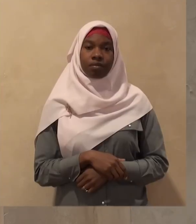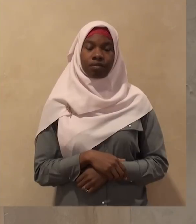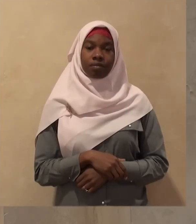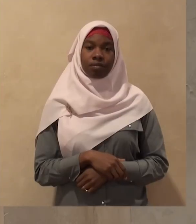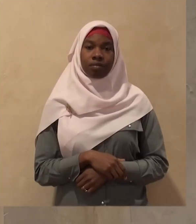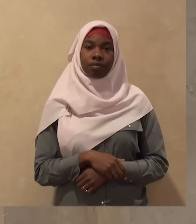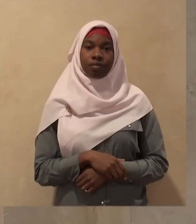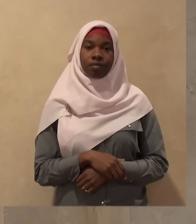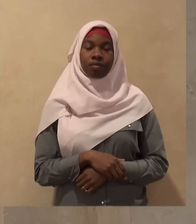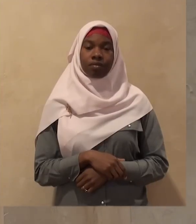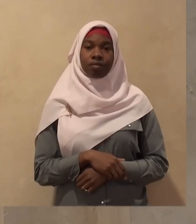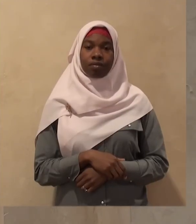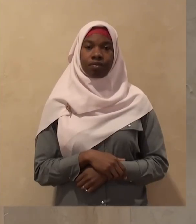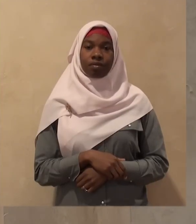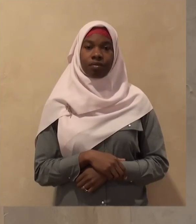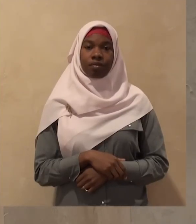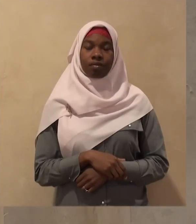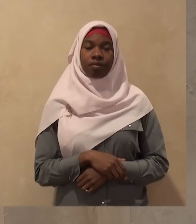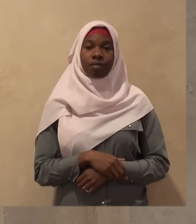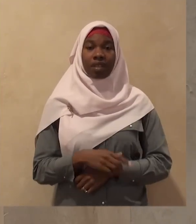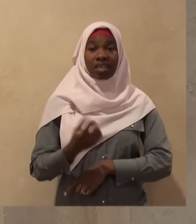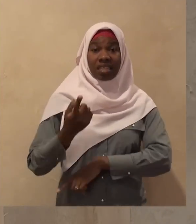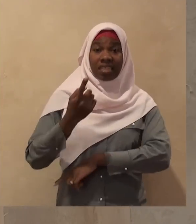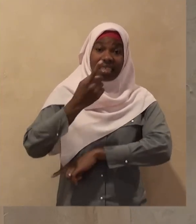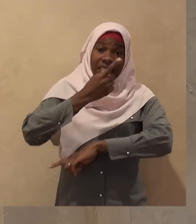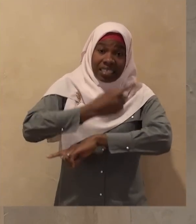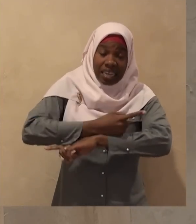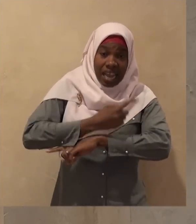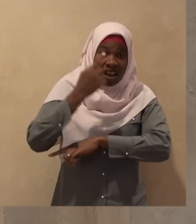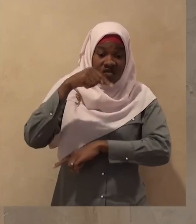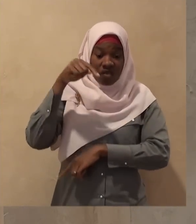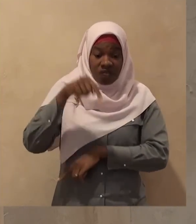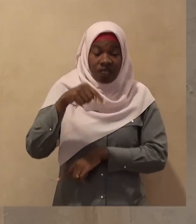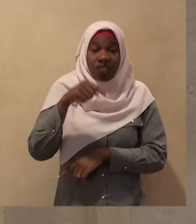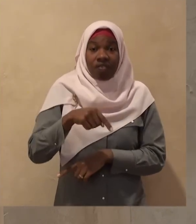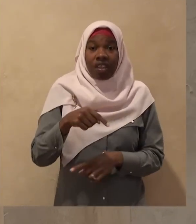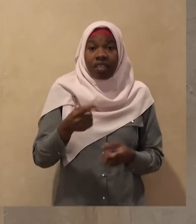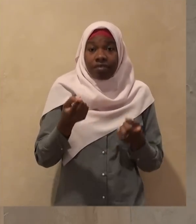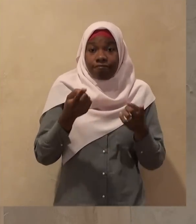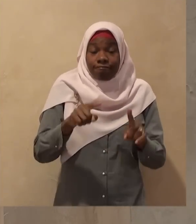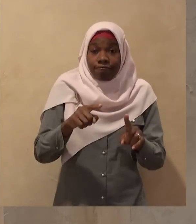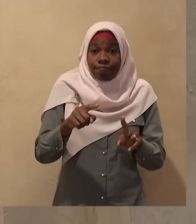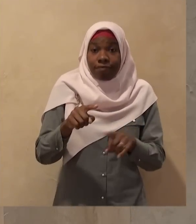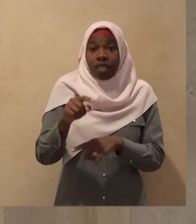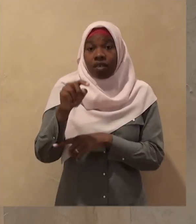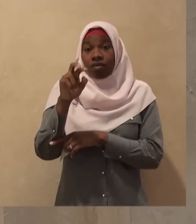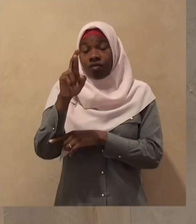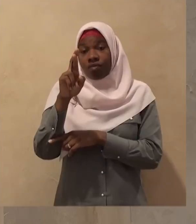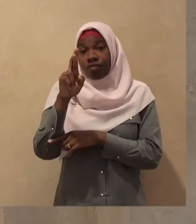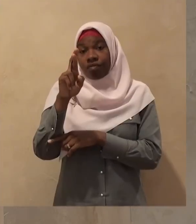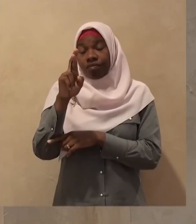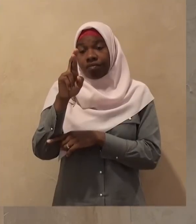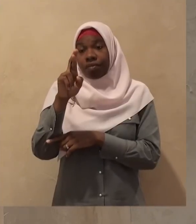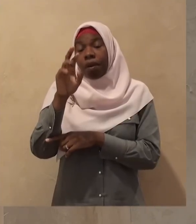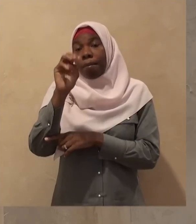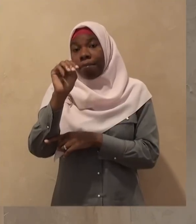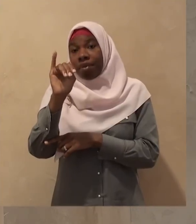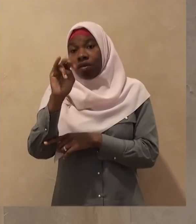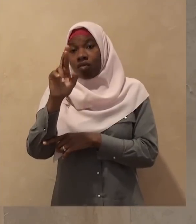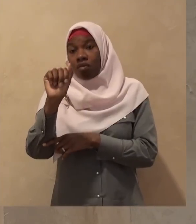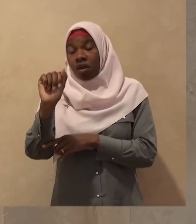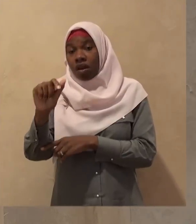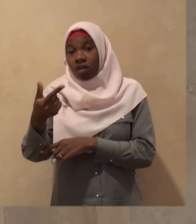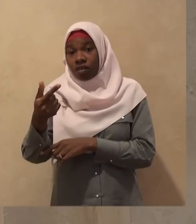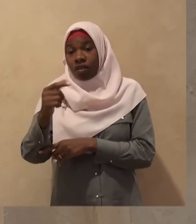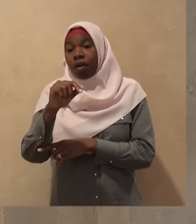not proven even if the date was proven it would not be permitted for Muslim to